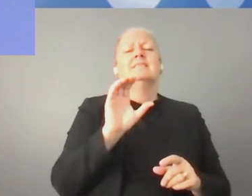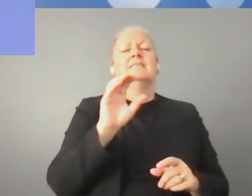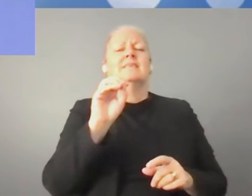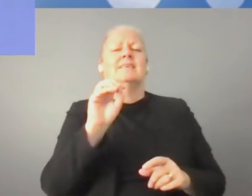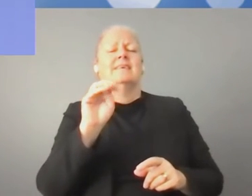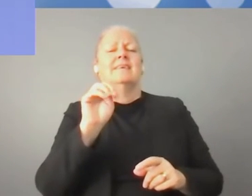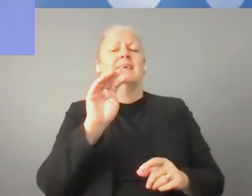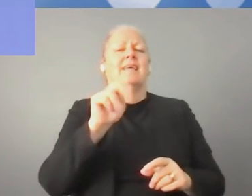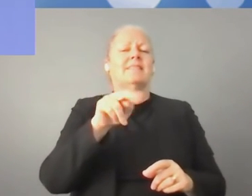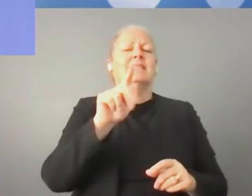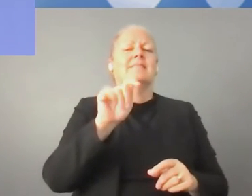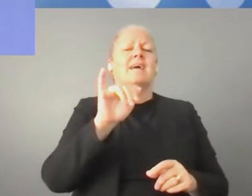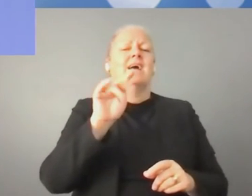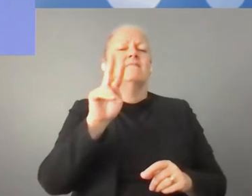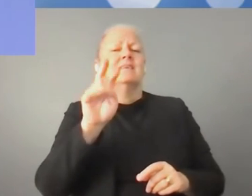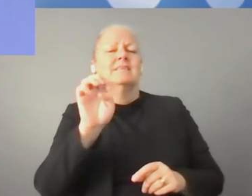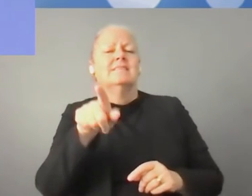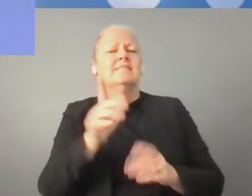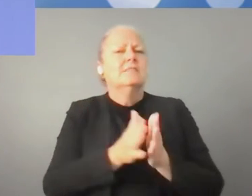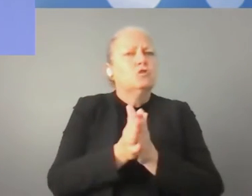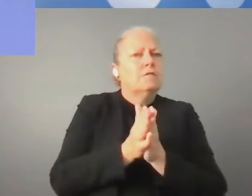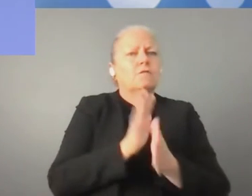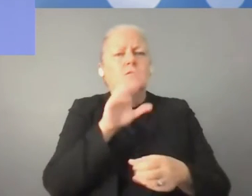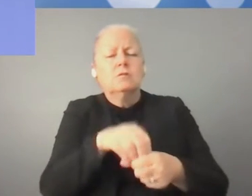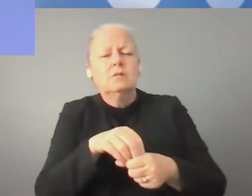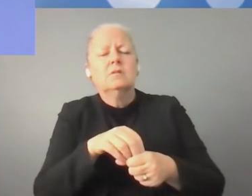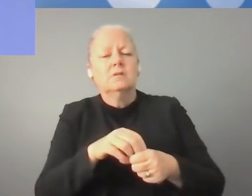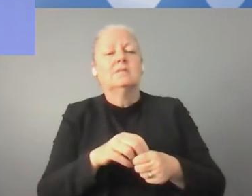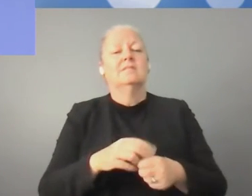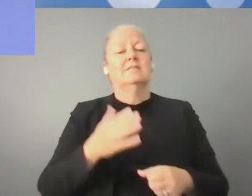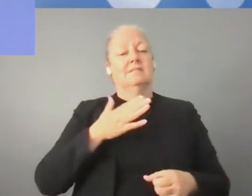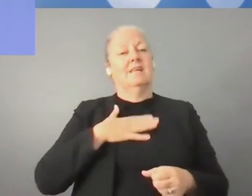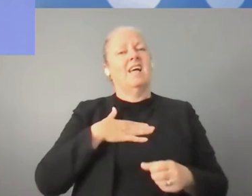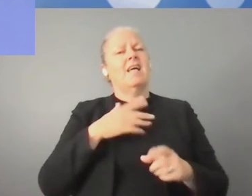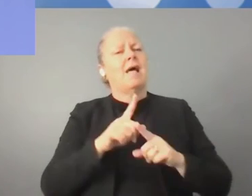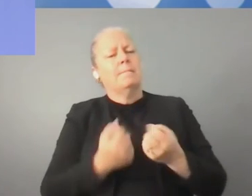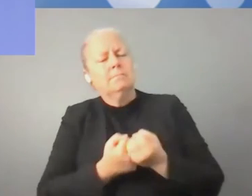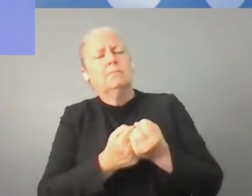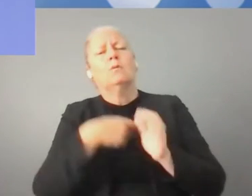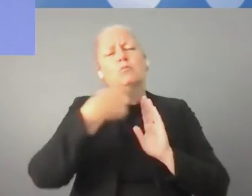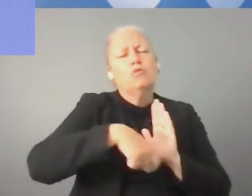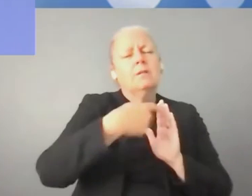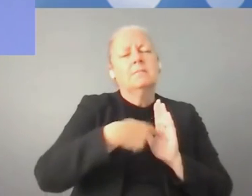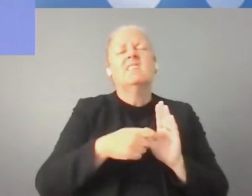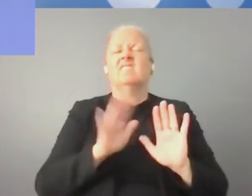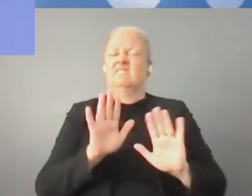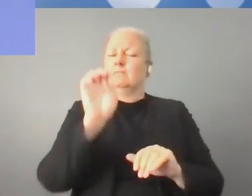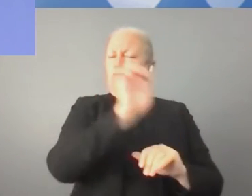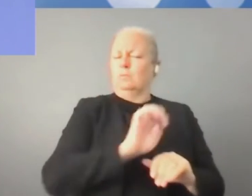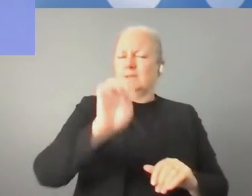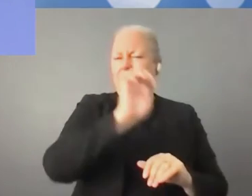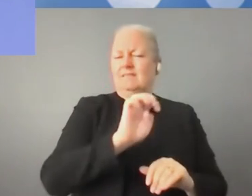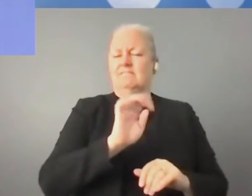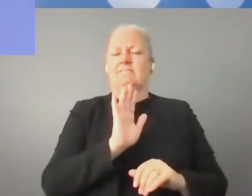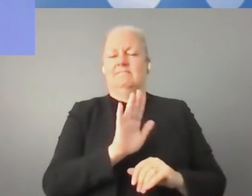Some of the things that we do in Latvia is, and this is a European, basically, model, the digital